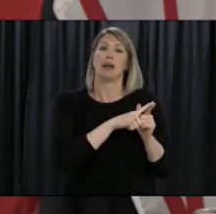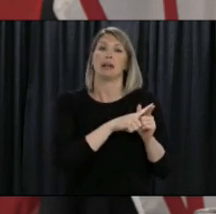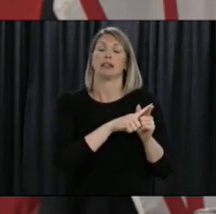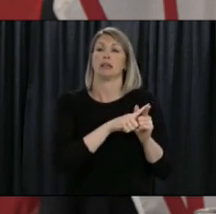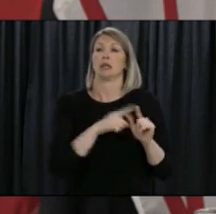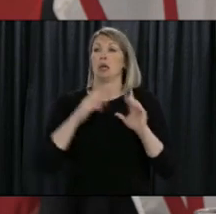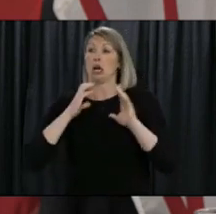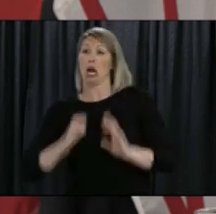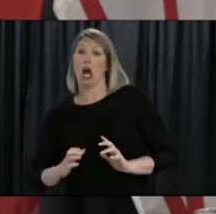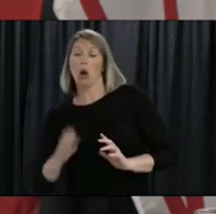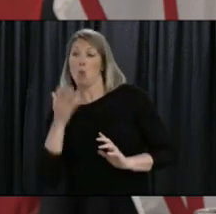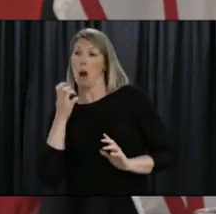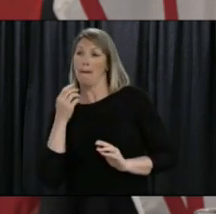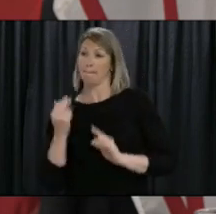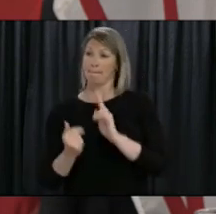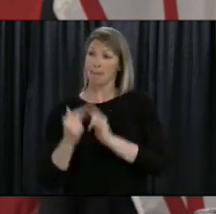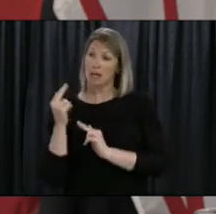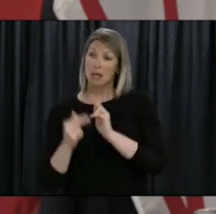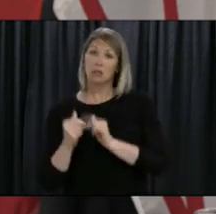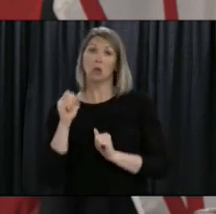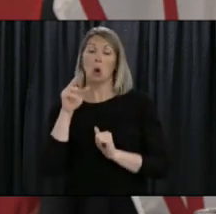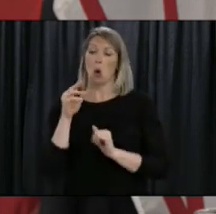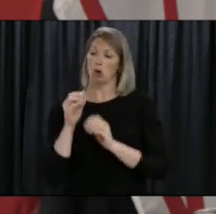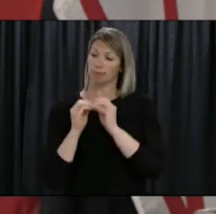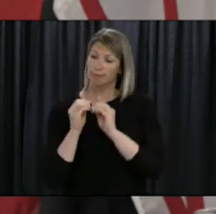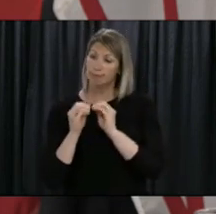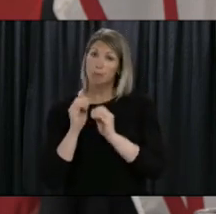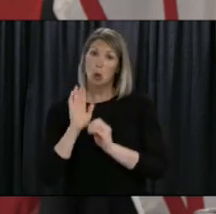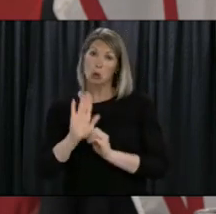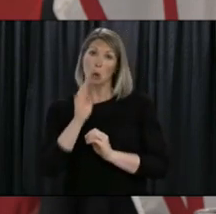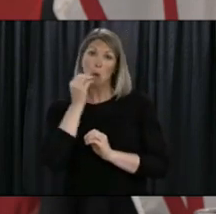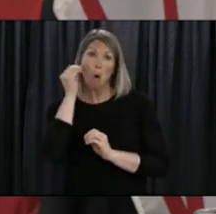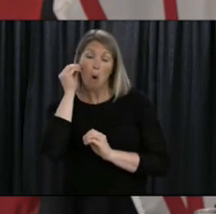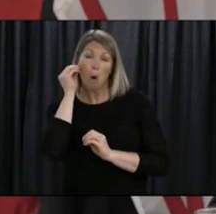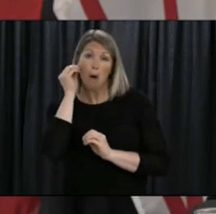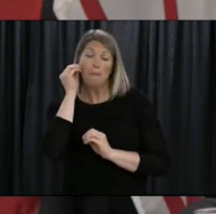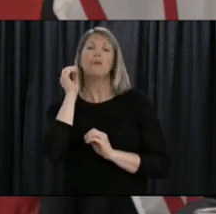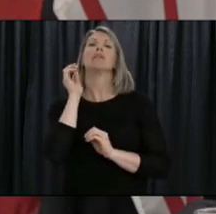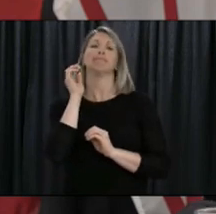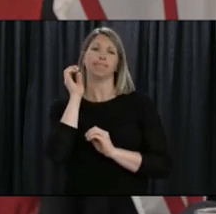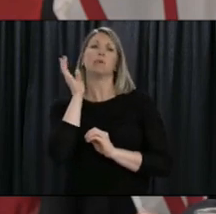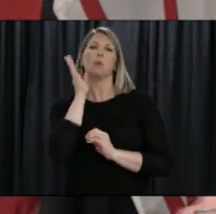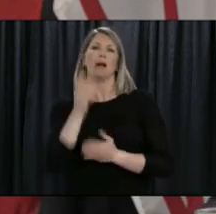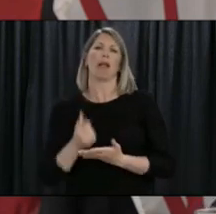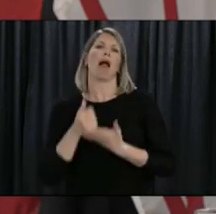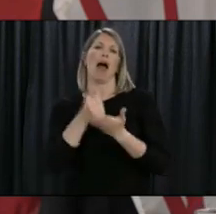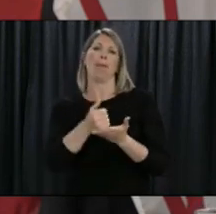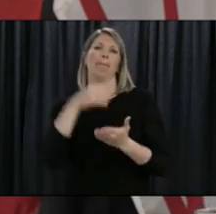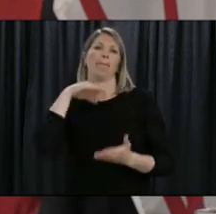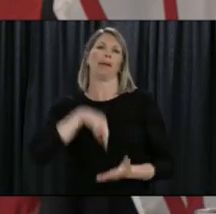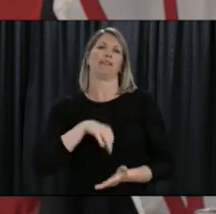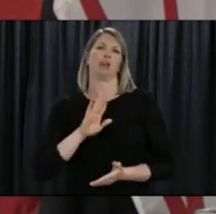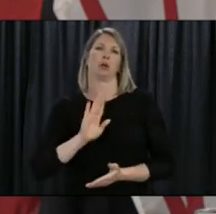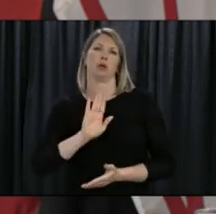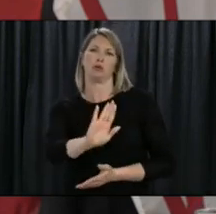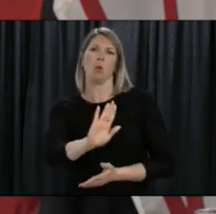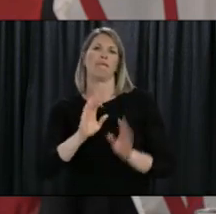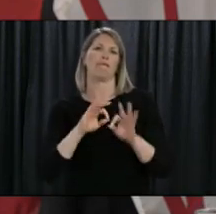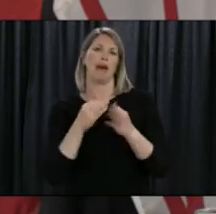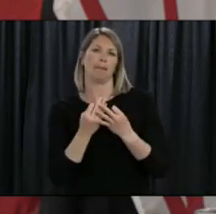or a retiree looking to renovate, this program will help Newfoundlanders and Labradorians build for the future.